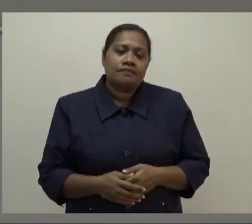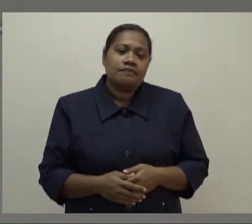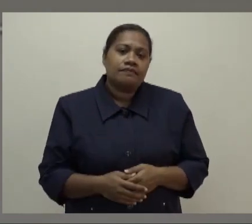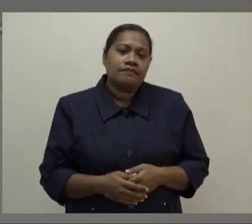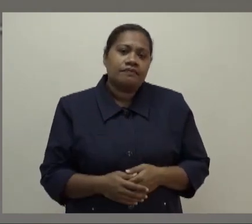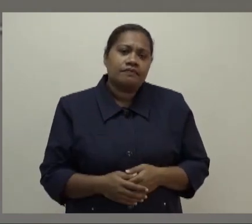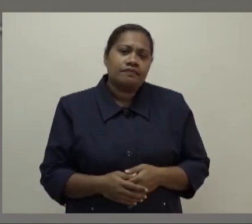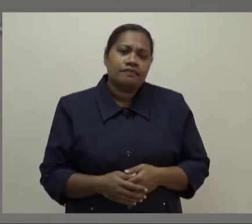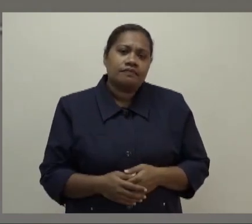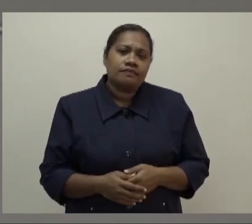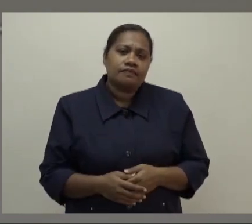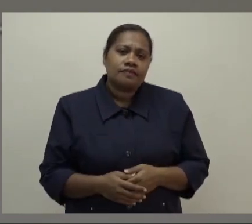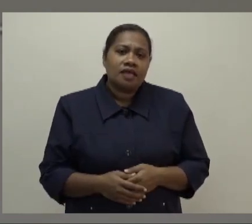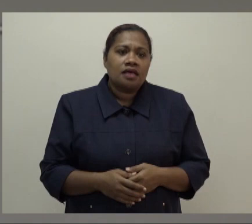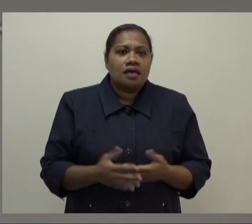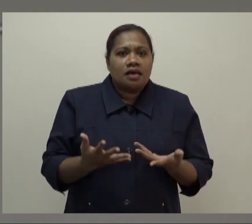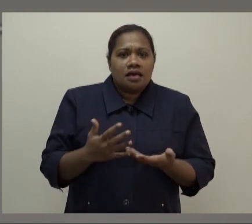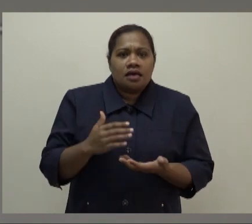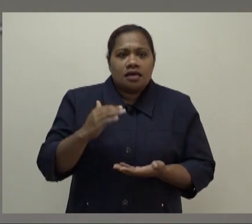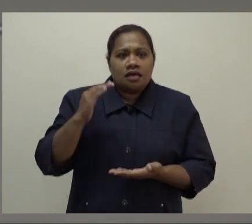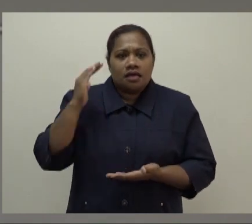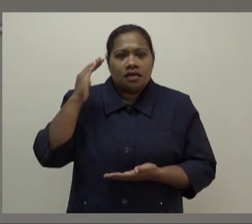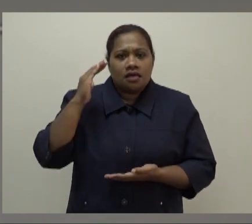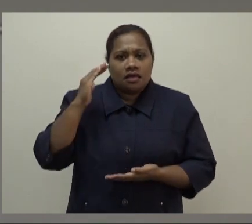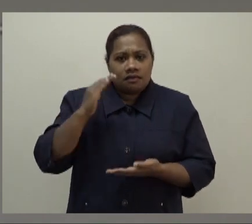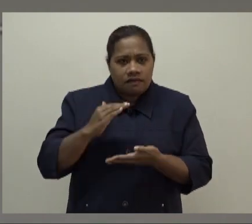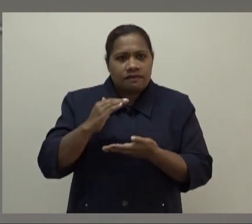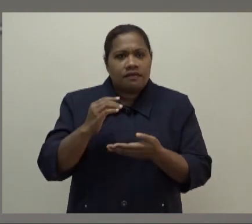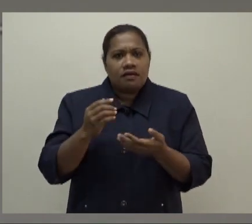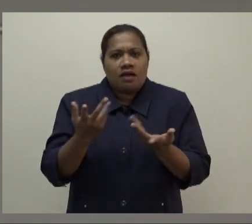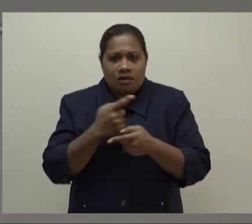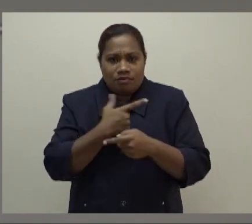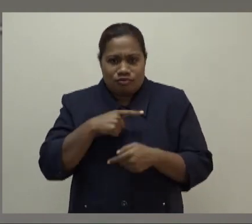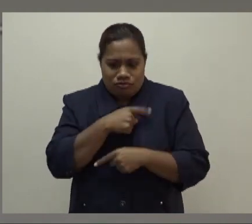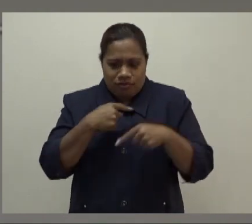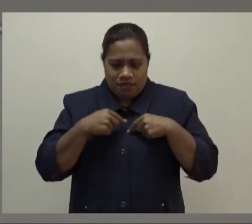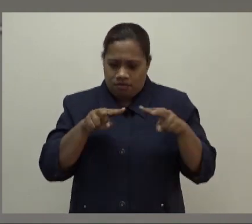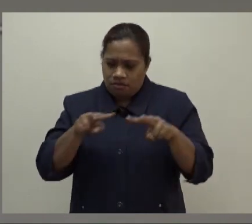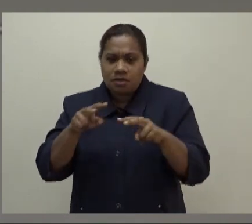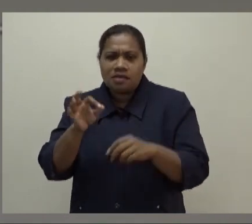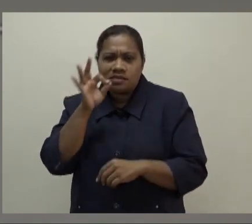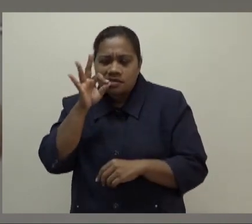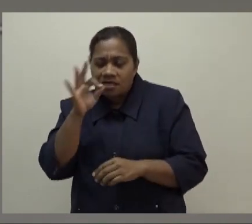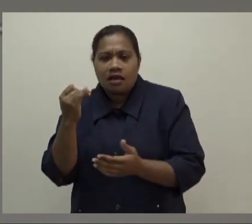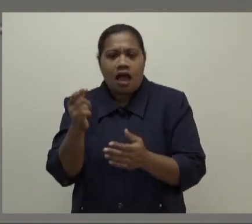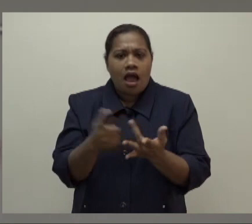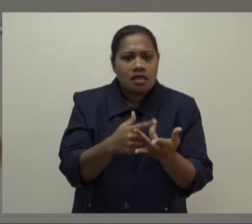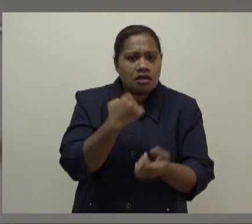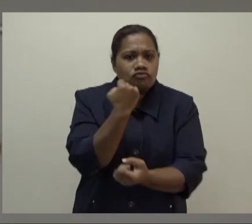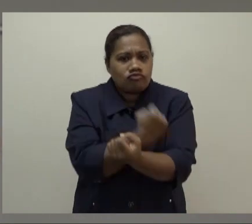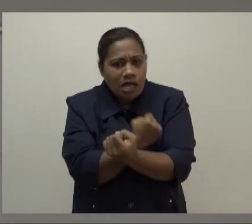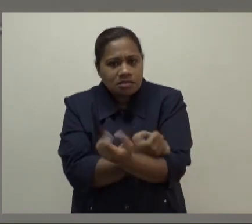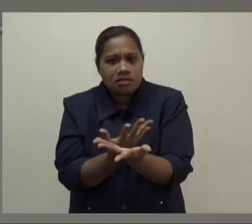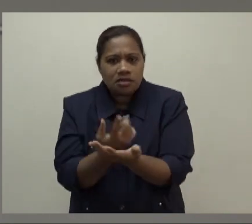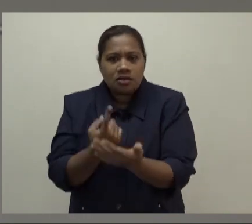our confiscation of drugs in regards to marijuana and other drugs. That has increased, but in other areas it has